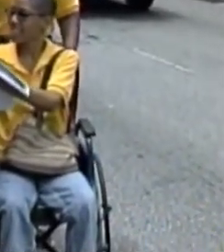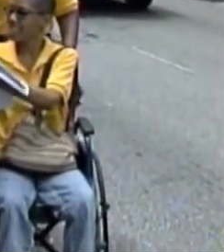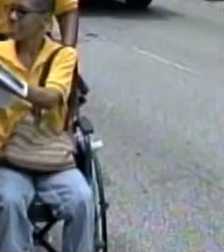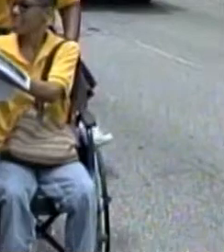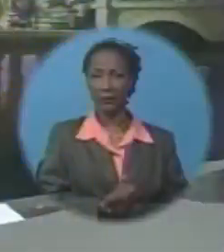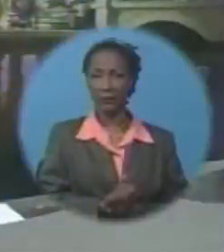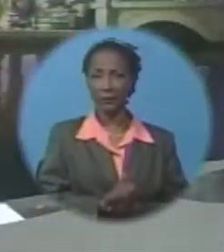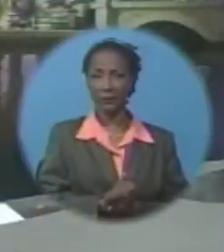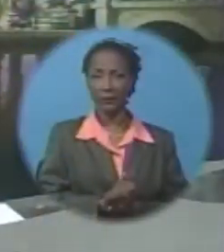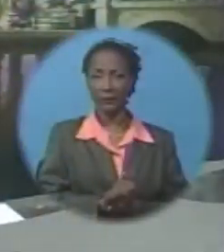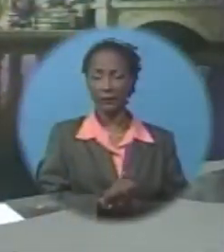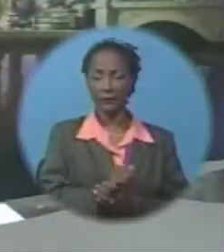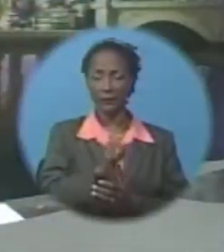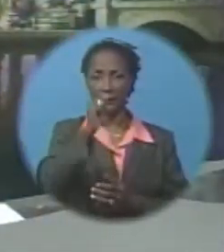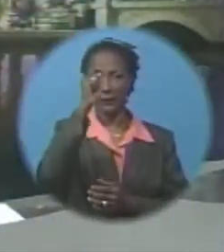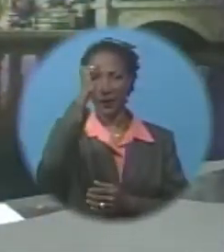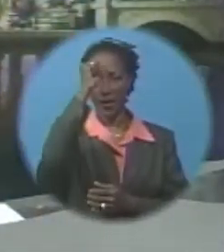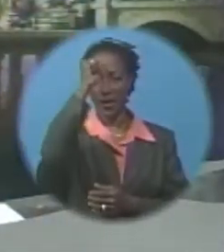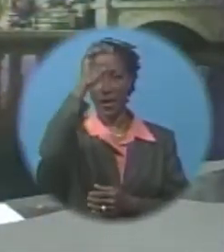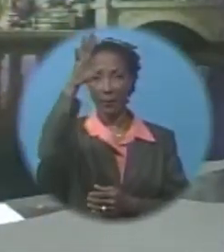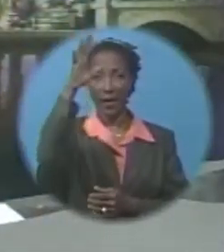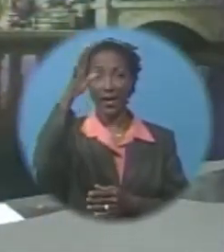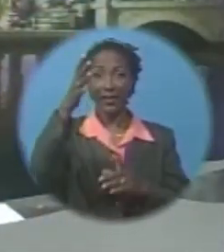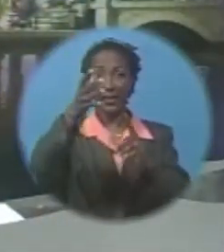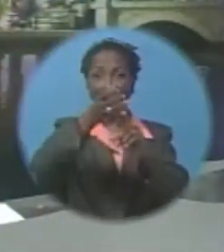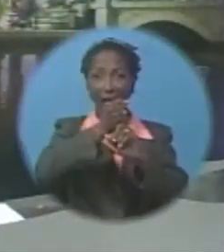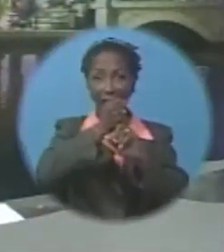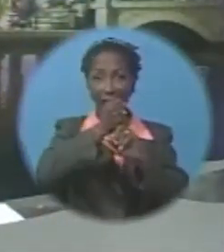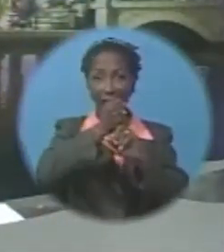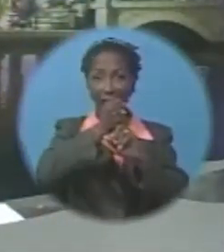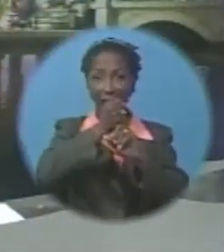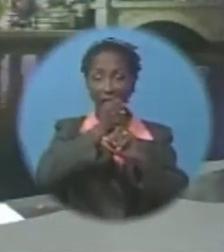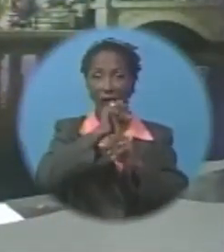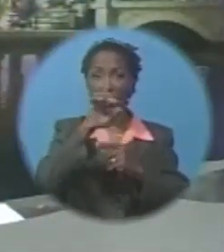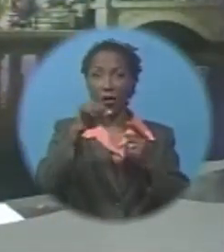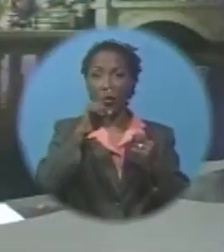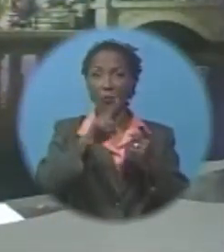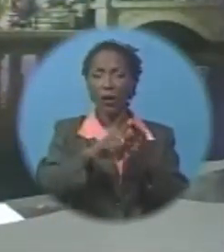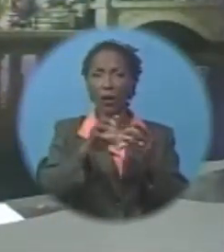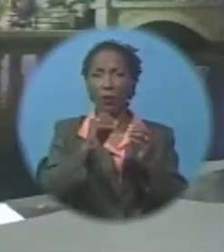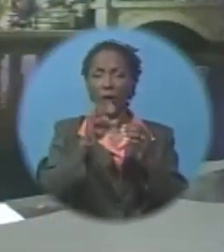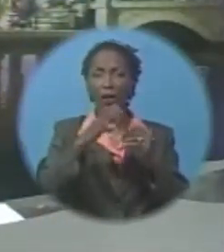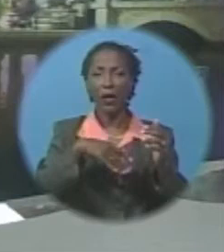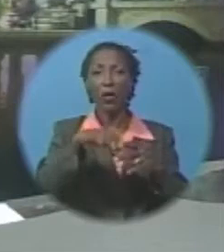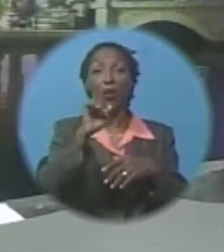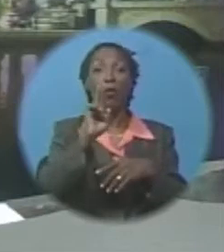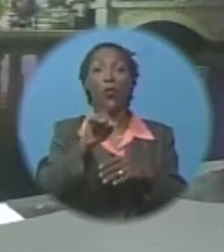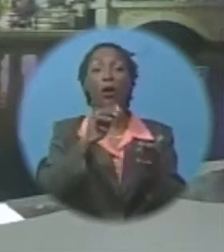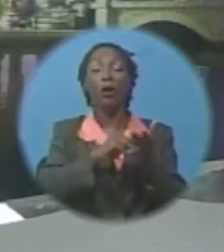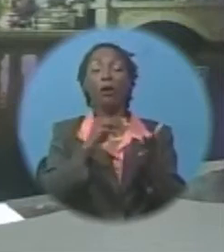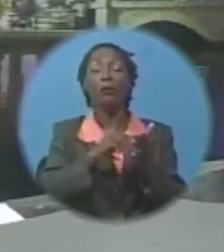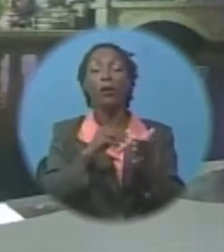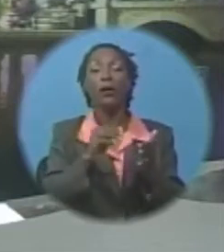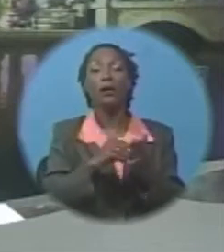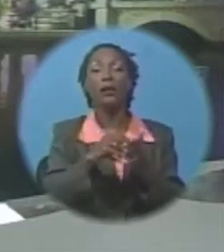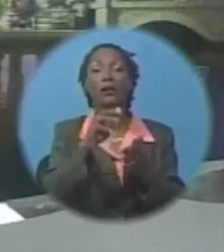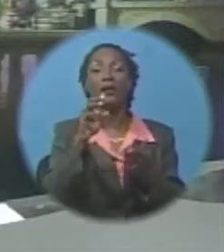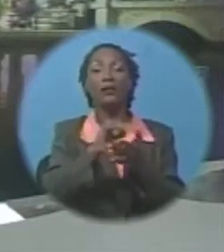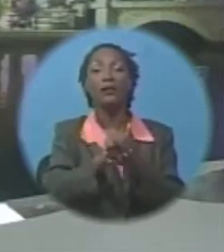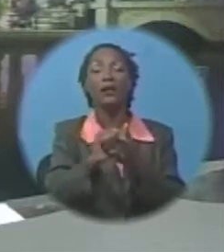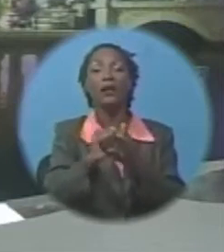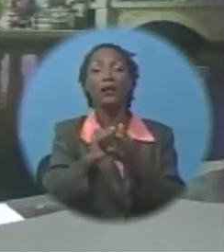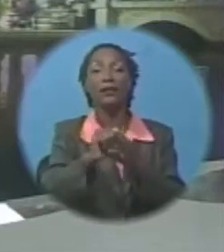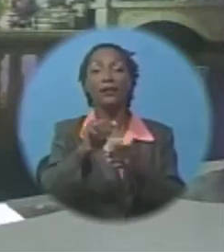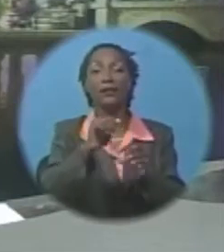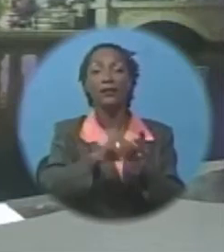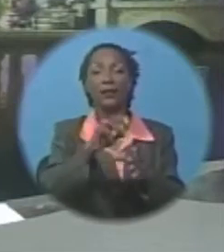News. The man held after over $1 million of marijuana was seized from a St. James beach over the weekend has